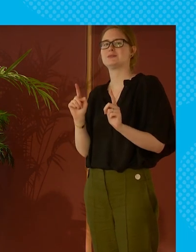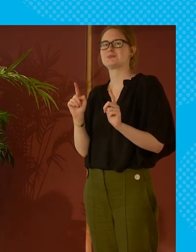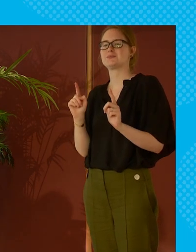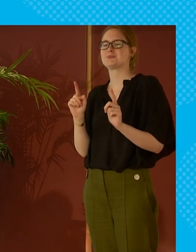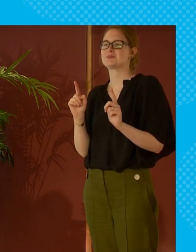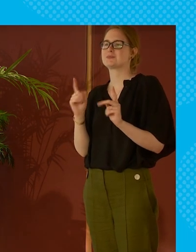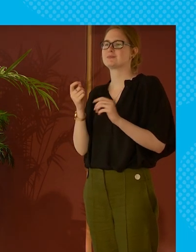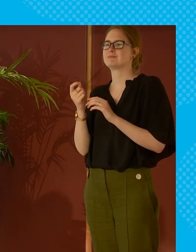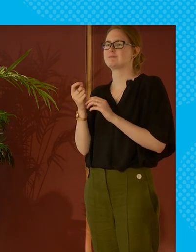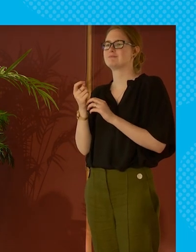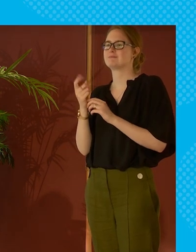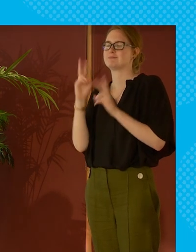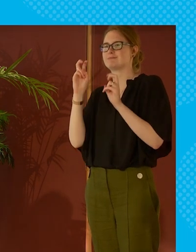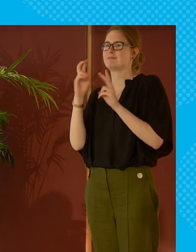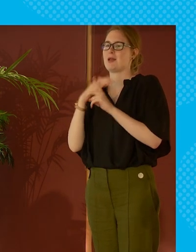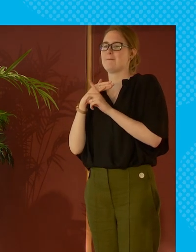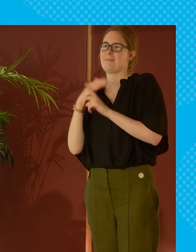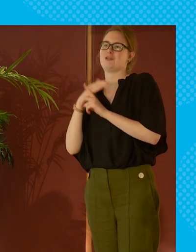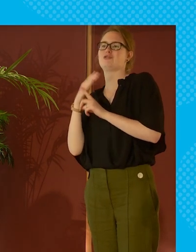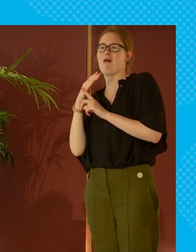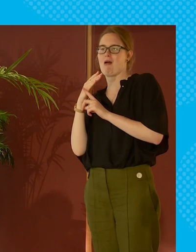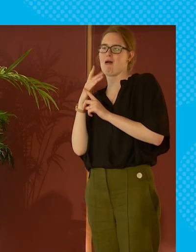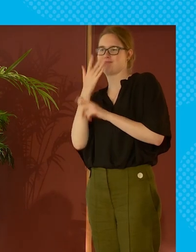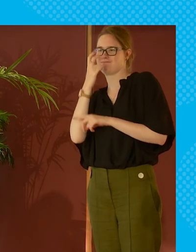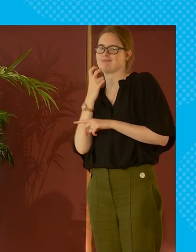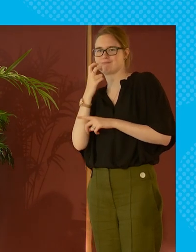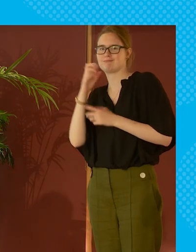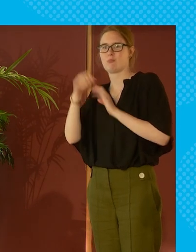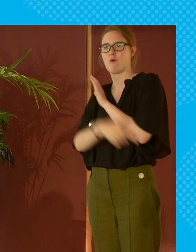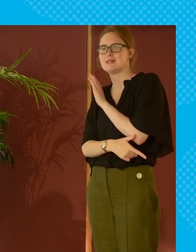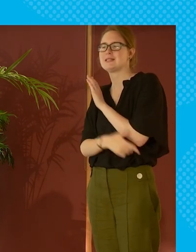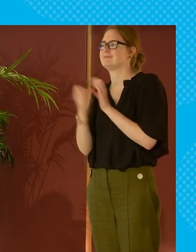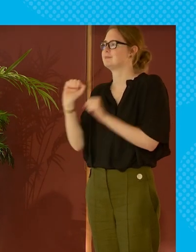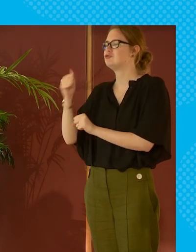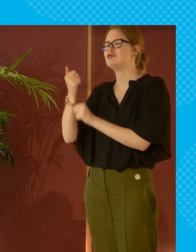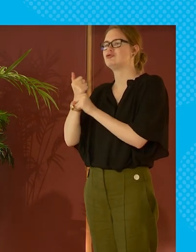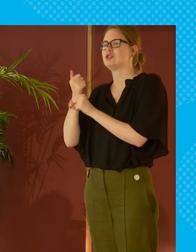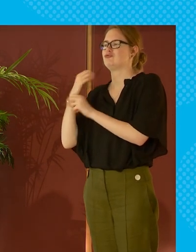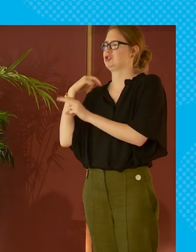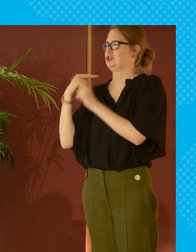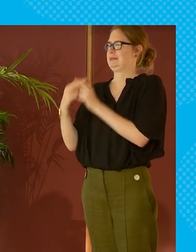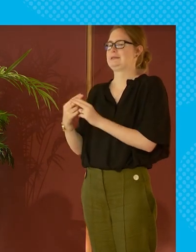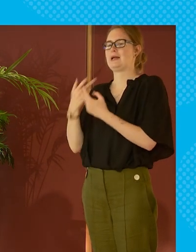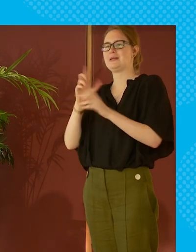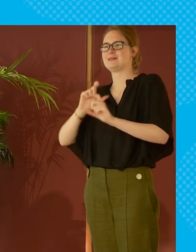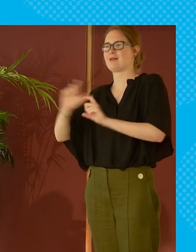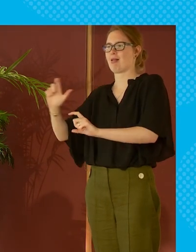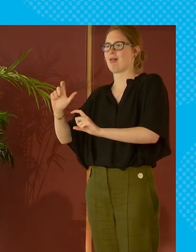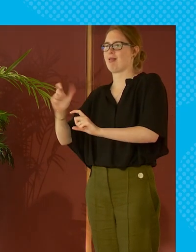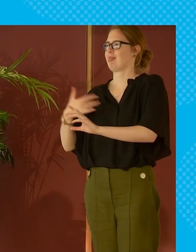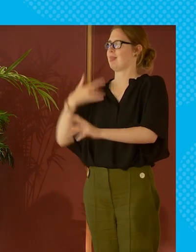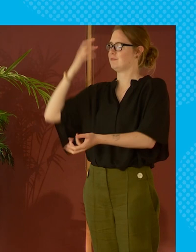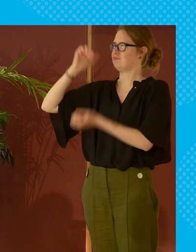uh so-called pensioner poverty because at that time you had a generation of people you know this is a the generation who